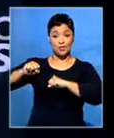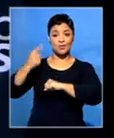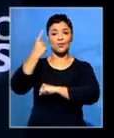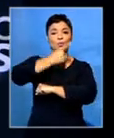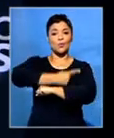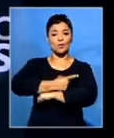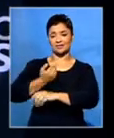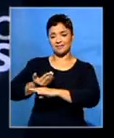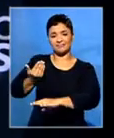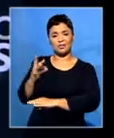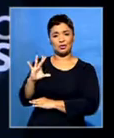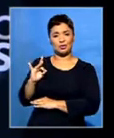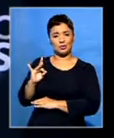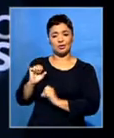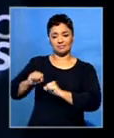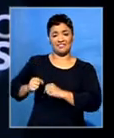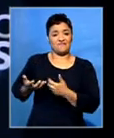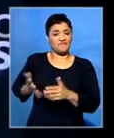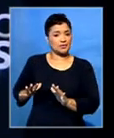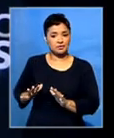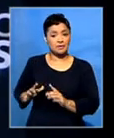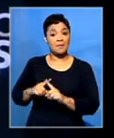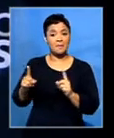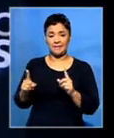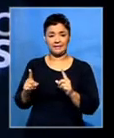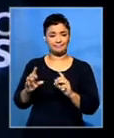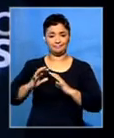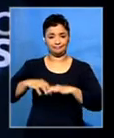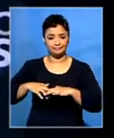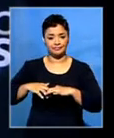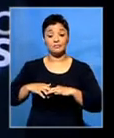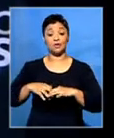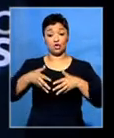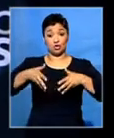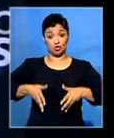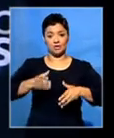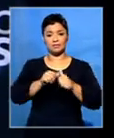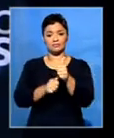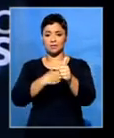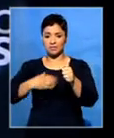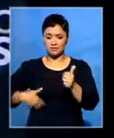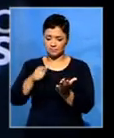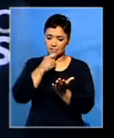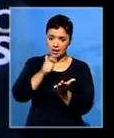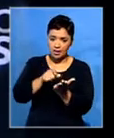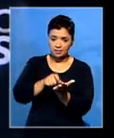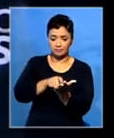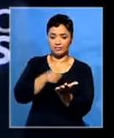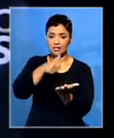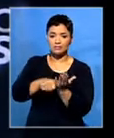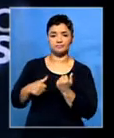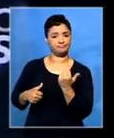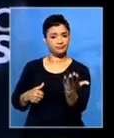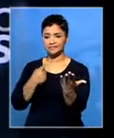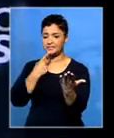reached with Deputy President Cyril Ramaphosa on Tuesday. Ramaphosa wrote to parties today informing them that the deal has now